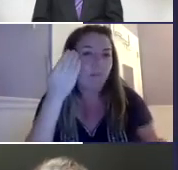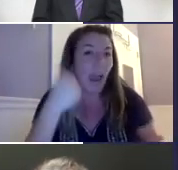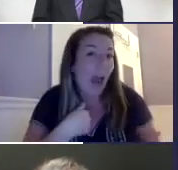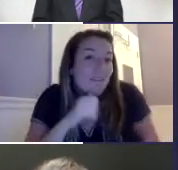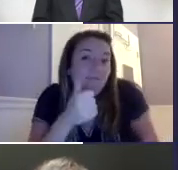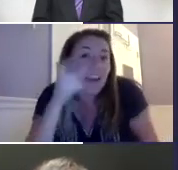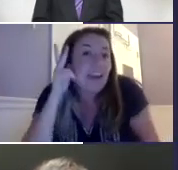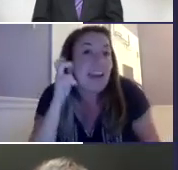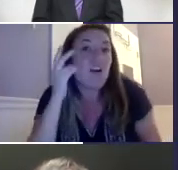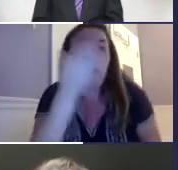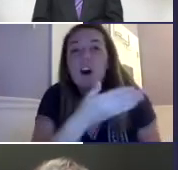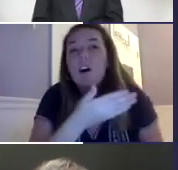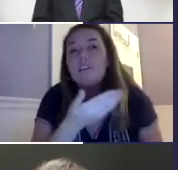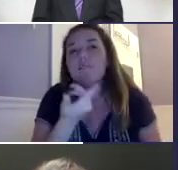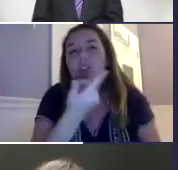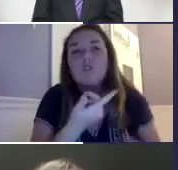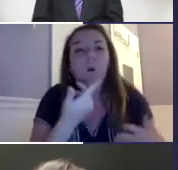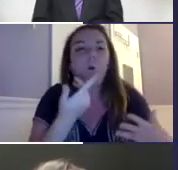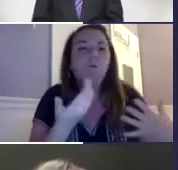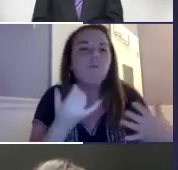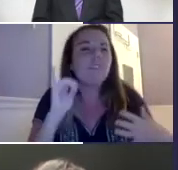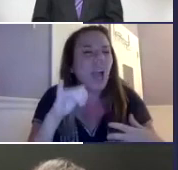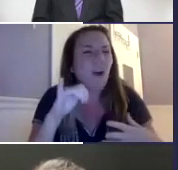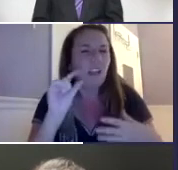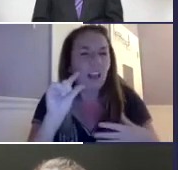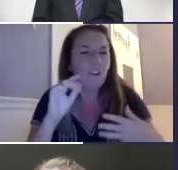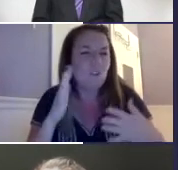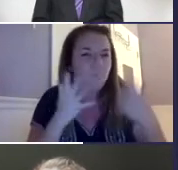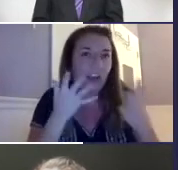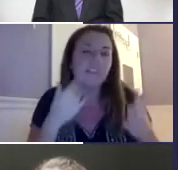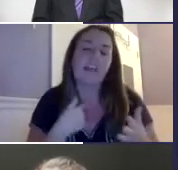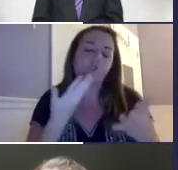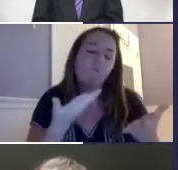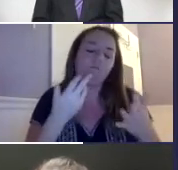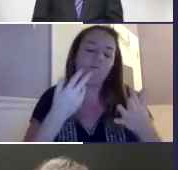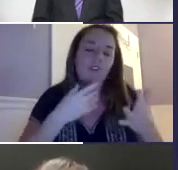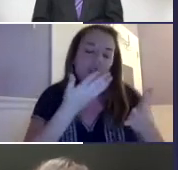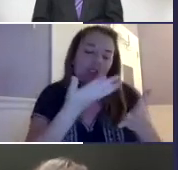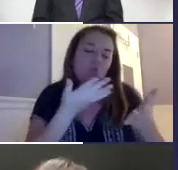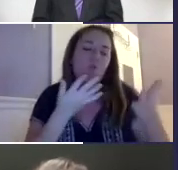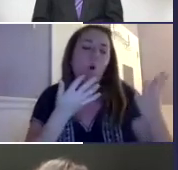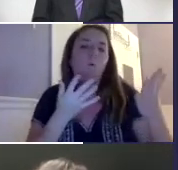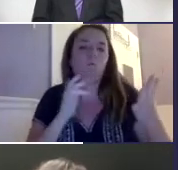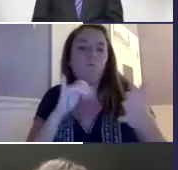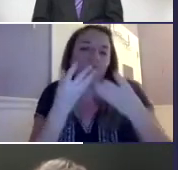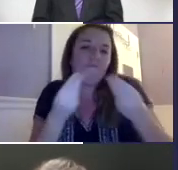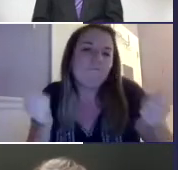you know, I didn't know, I didn't hear her. So that was a little bit embarrassing for me.